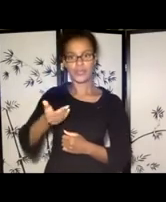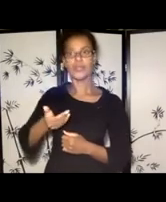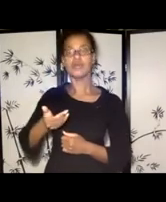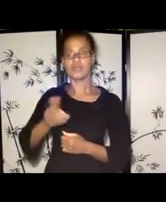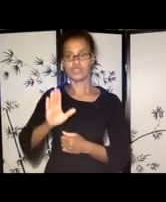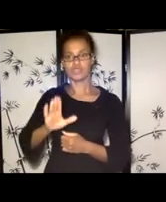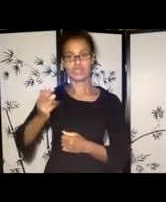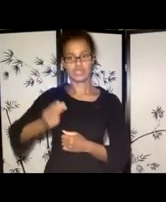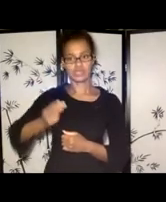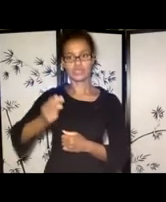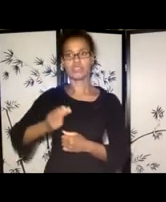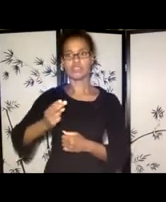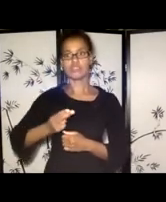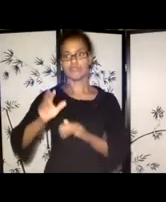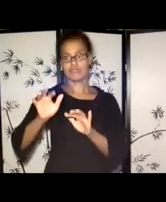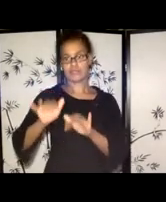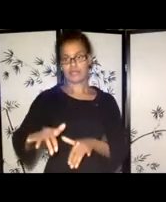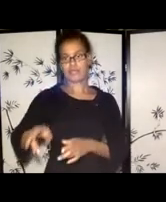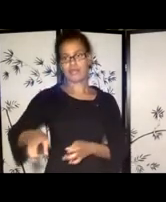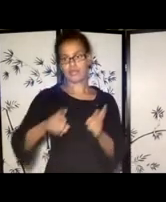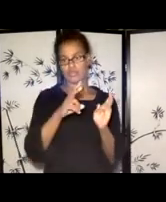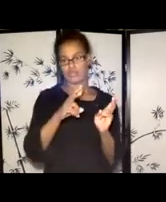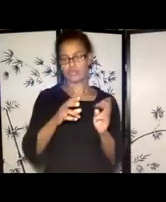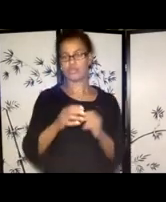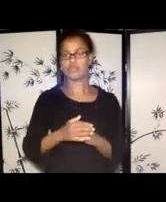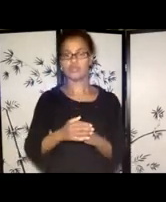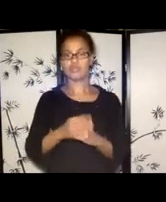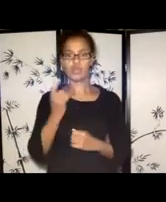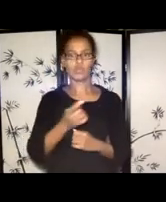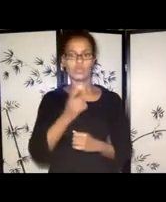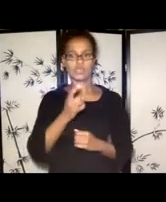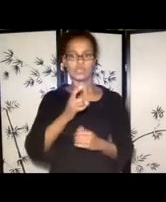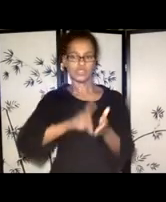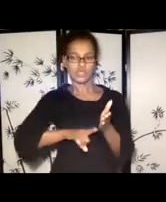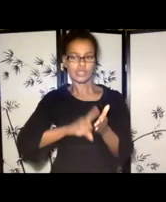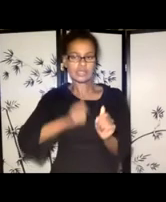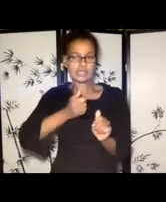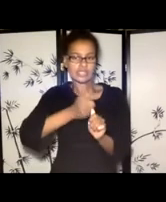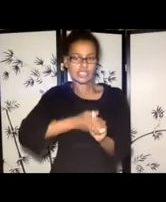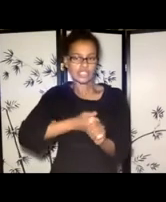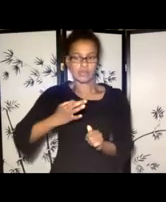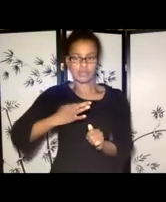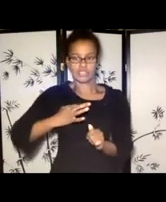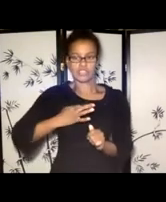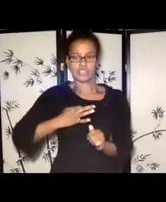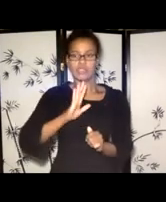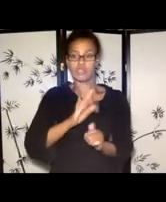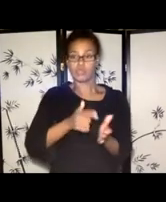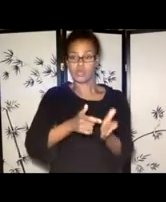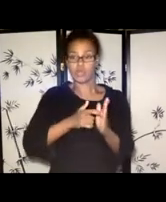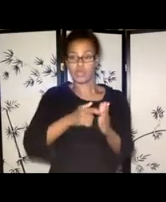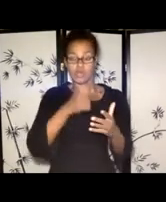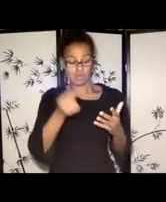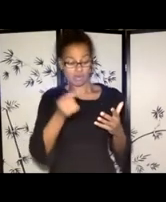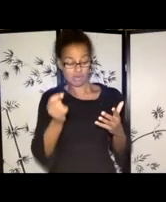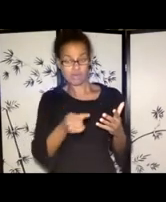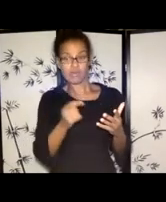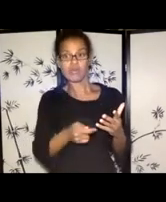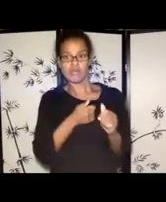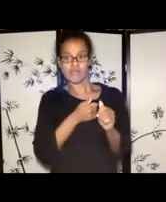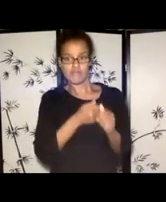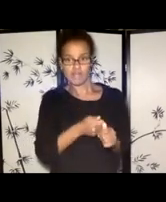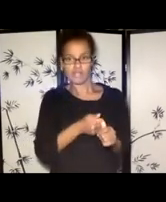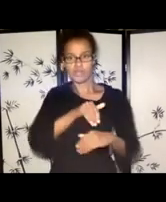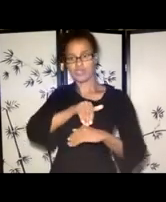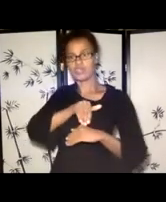check what the application actually requires in order for you to submit. Also right